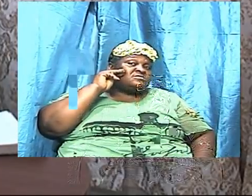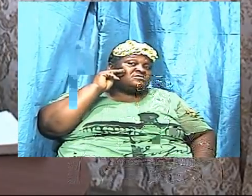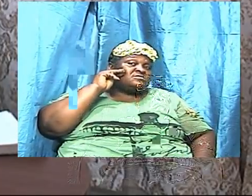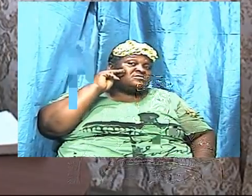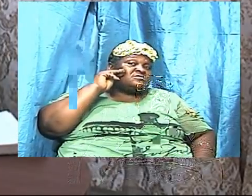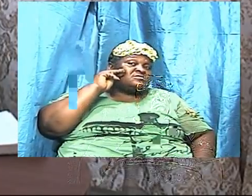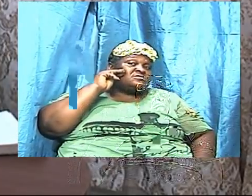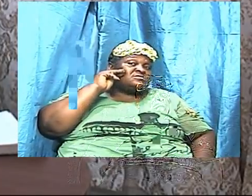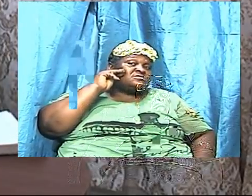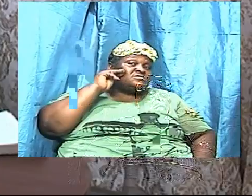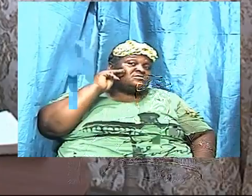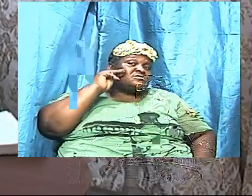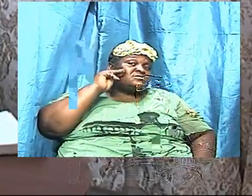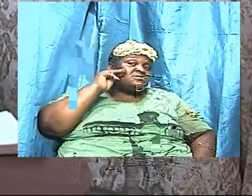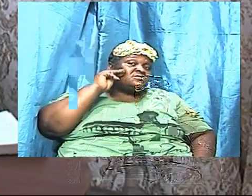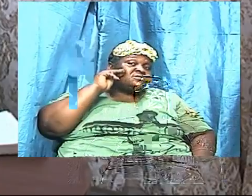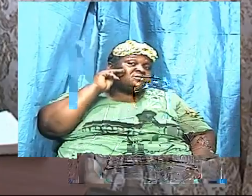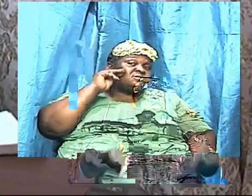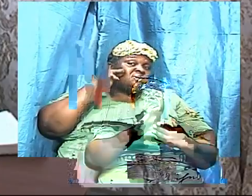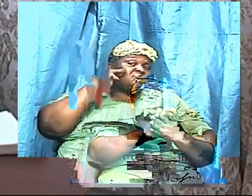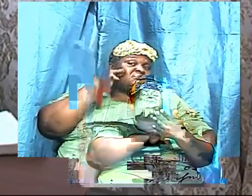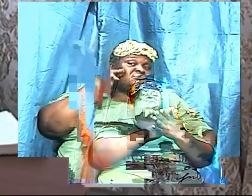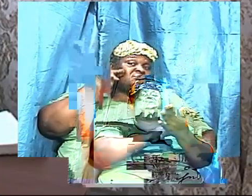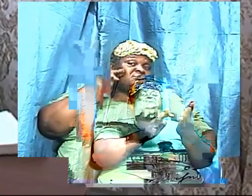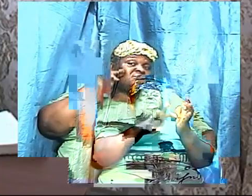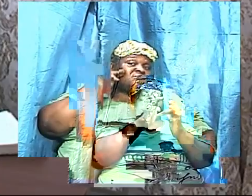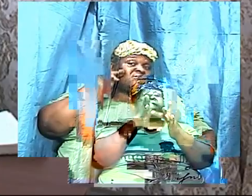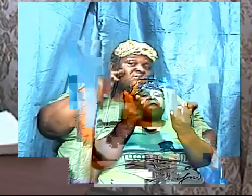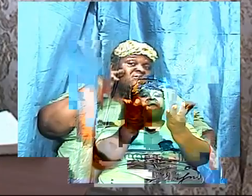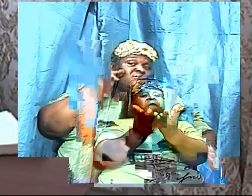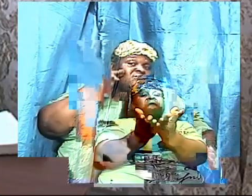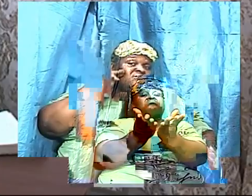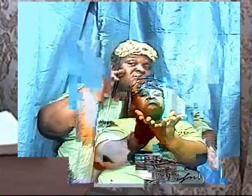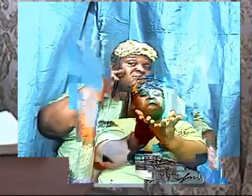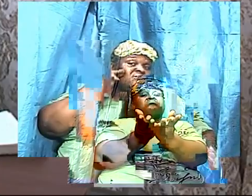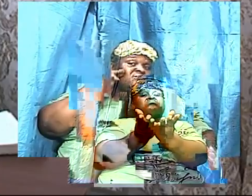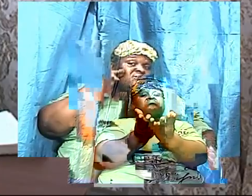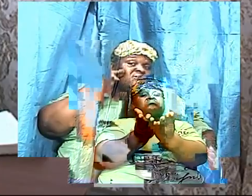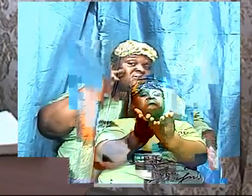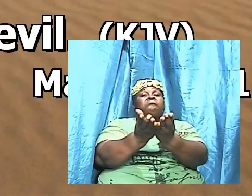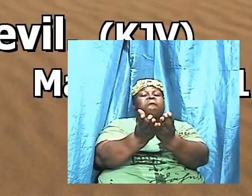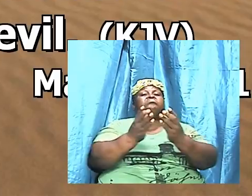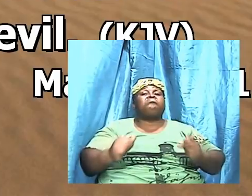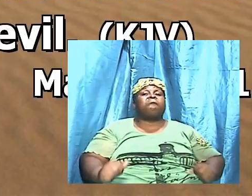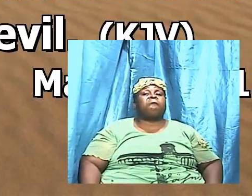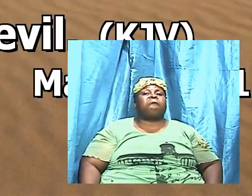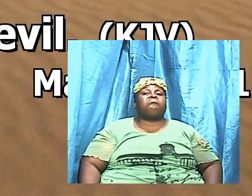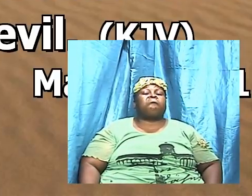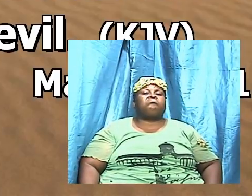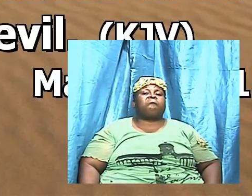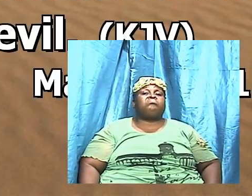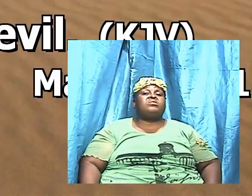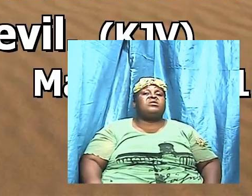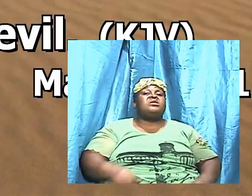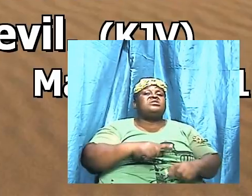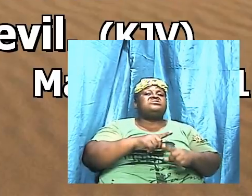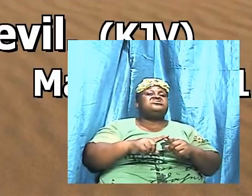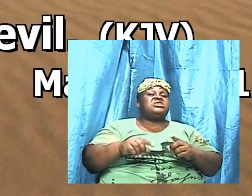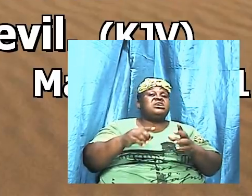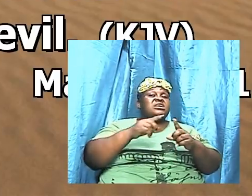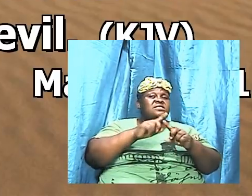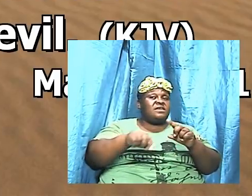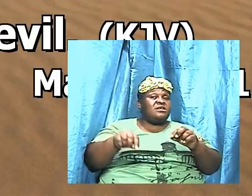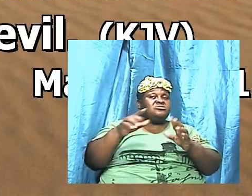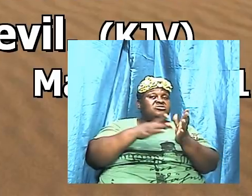so turn to it brothers and sisters and we are going through this together then was Jesus